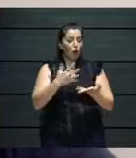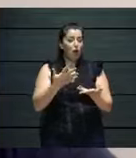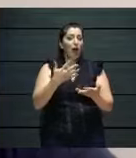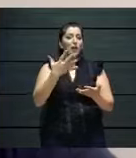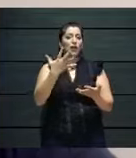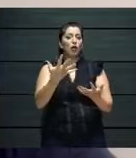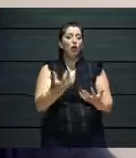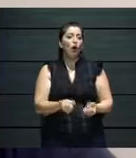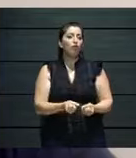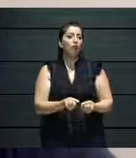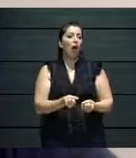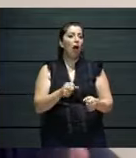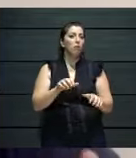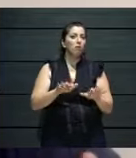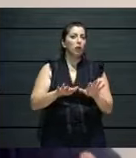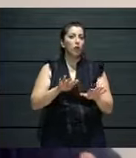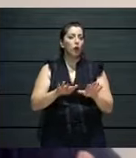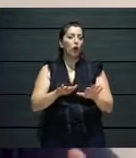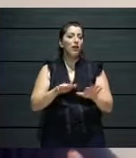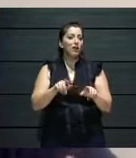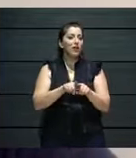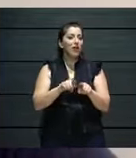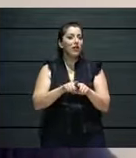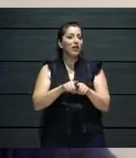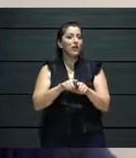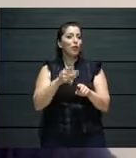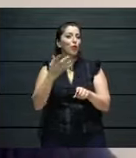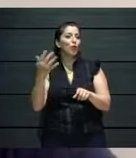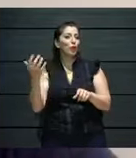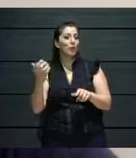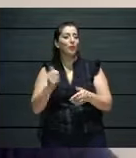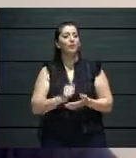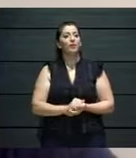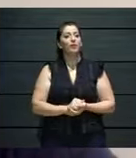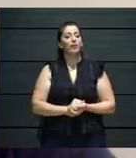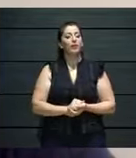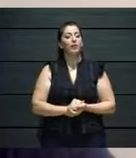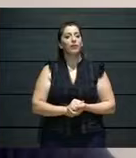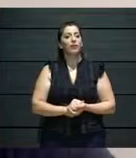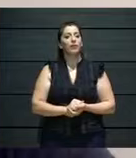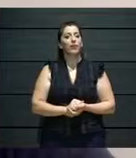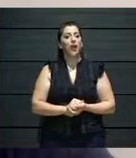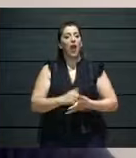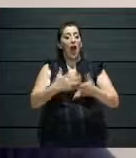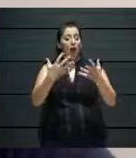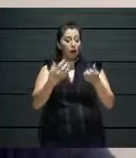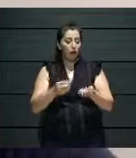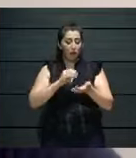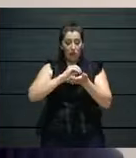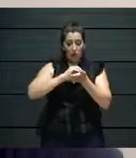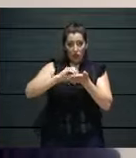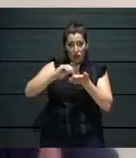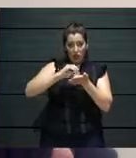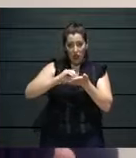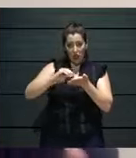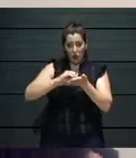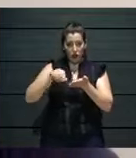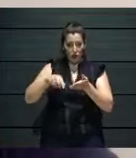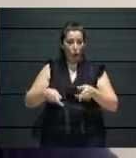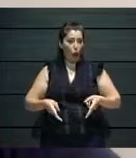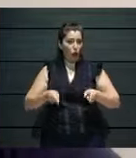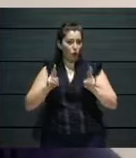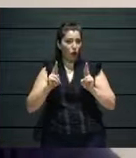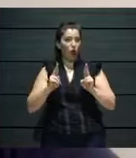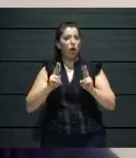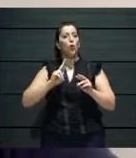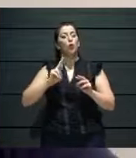did registrations in the theatre hotel. We made context programs about the